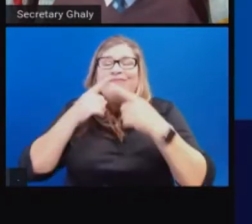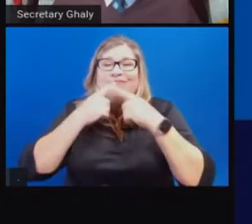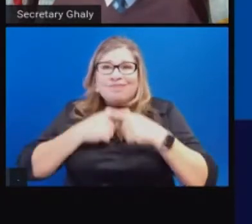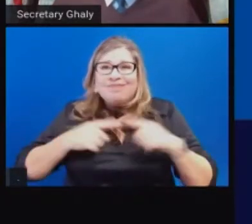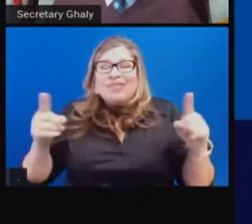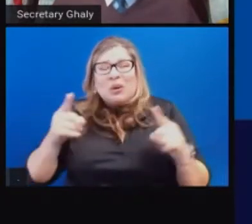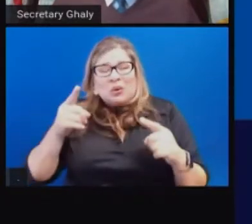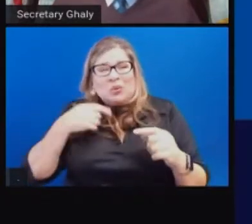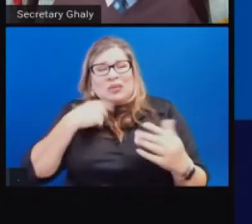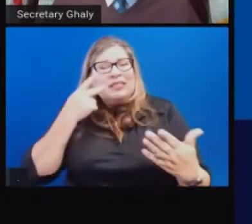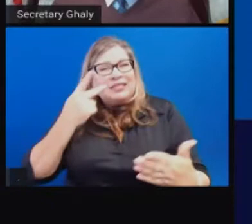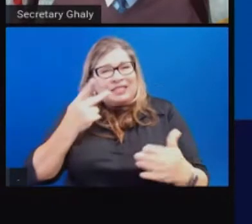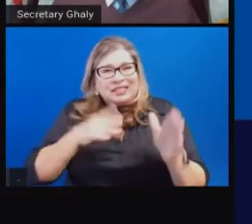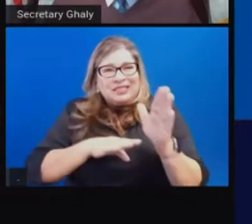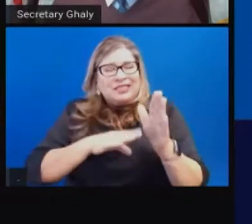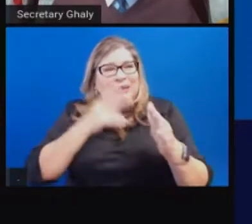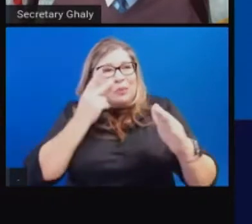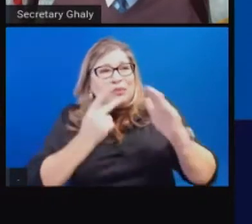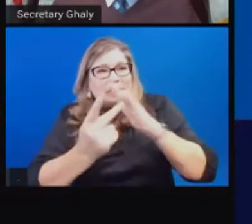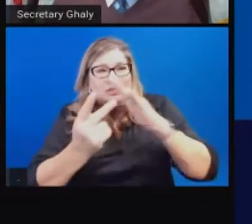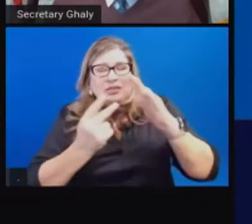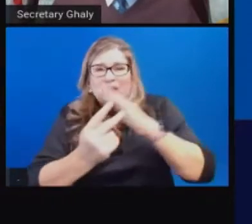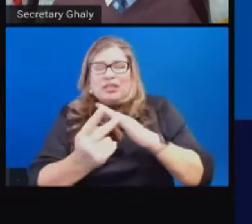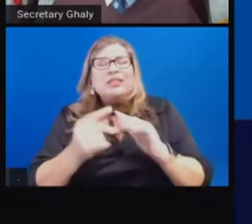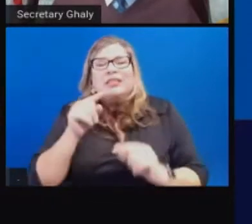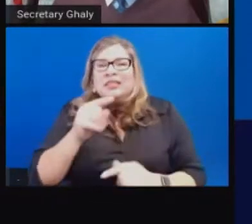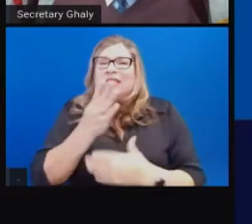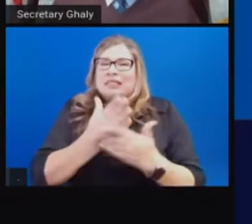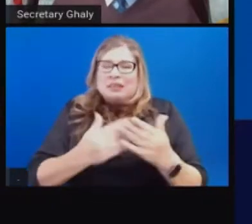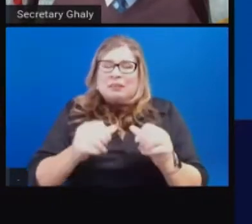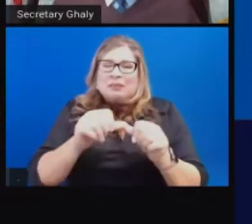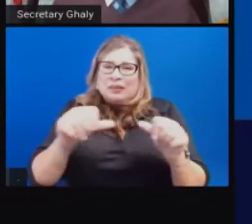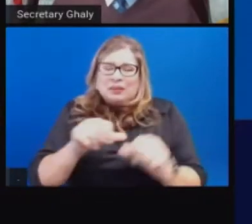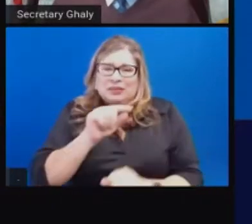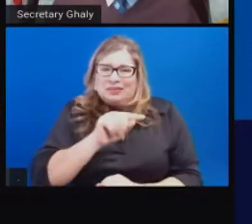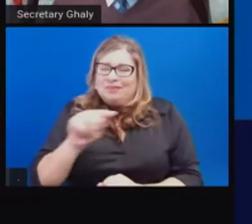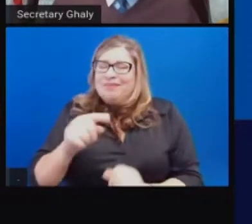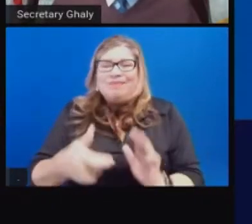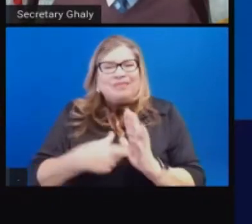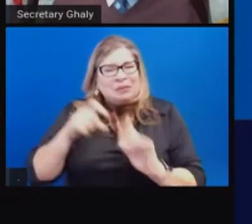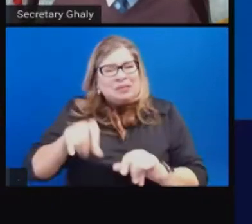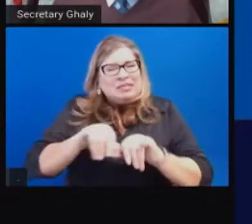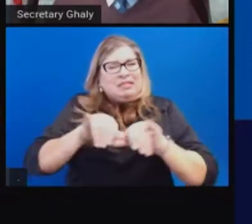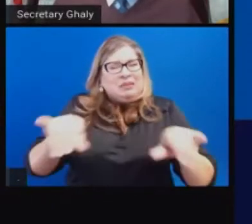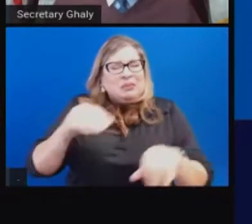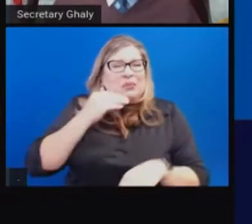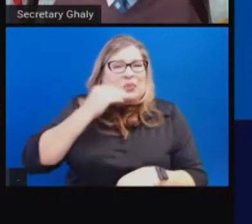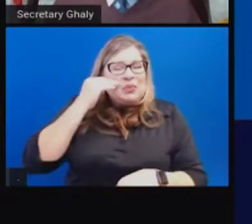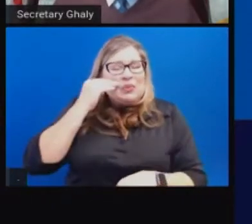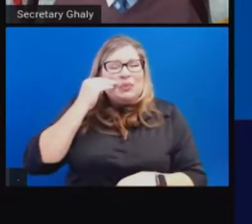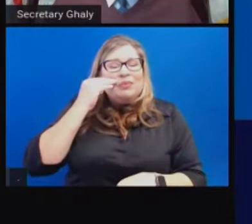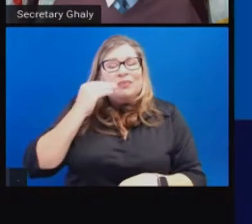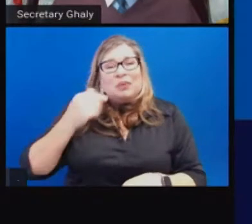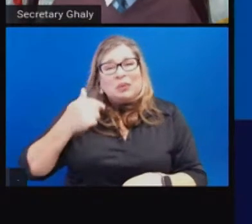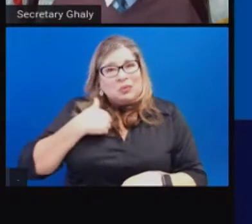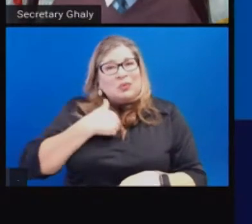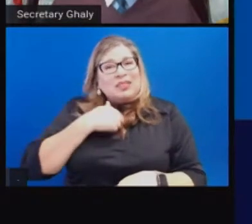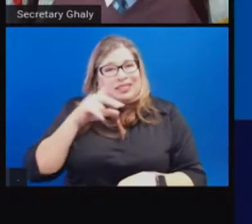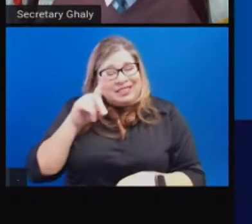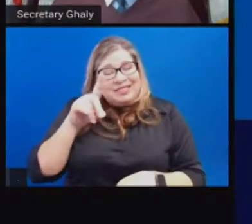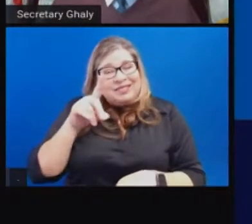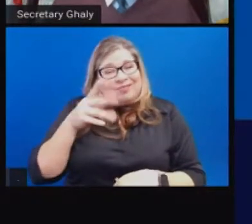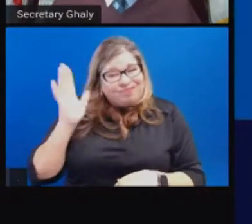regions came into the stay-at-home order on December 6th. We explained at that point that we would